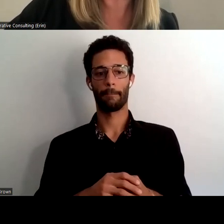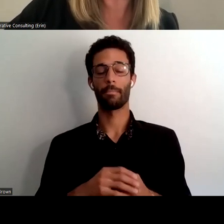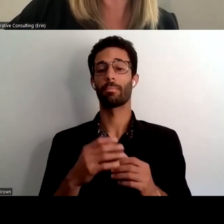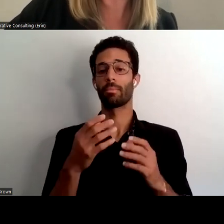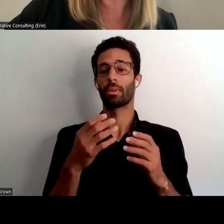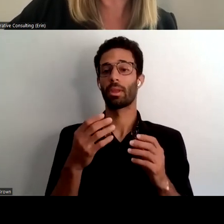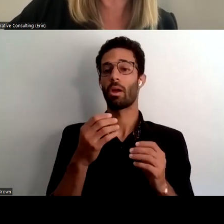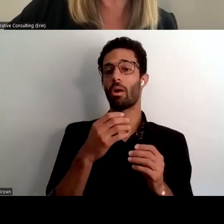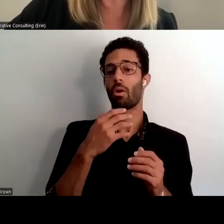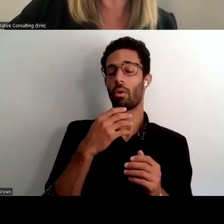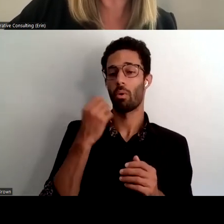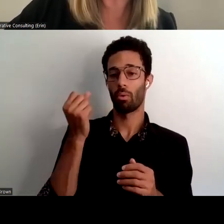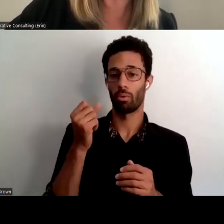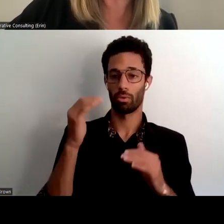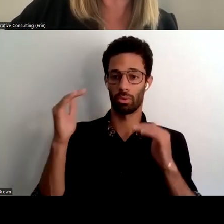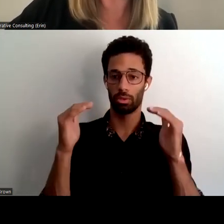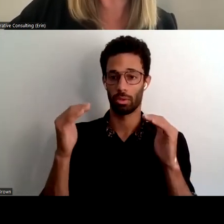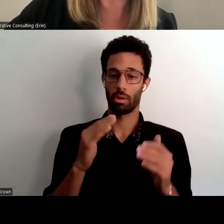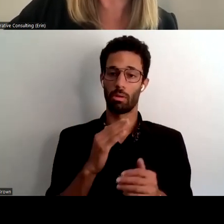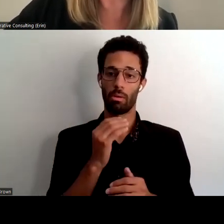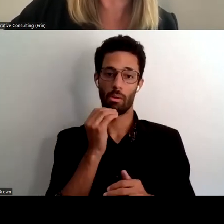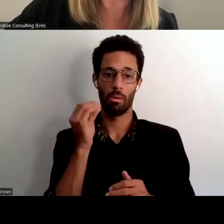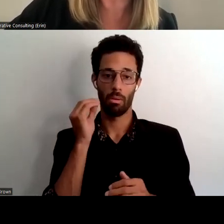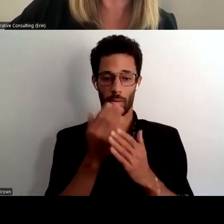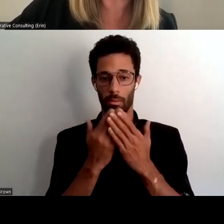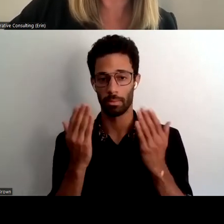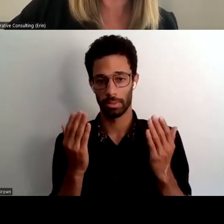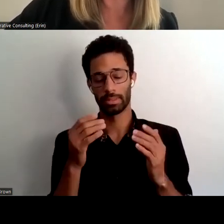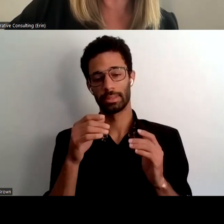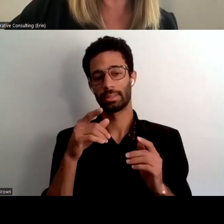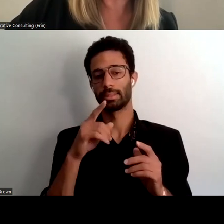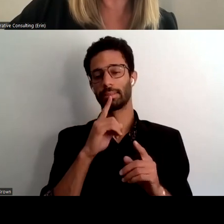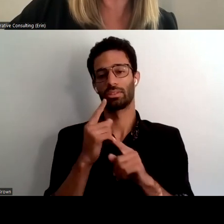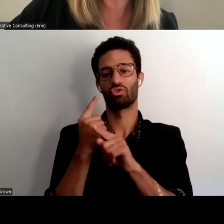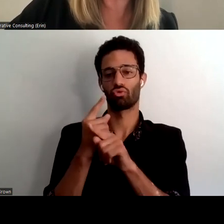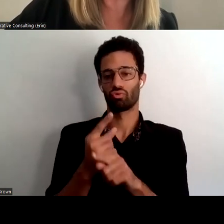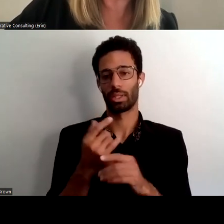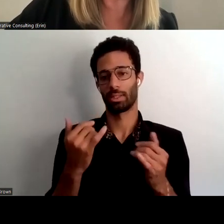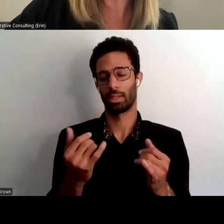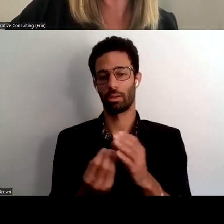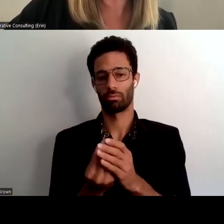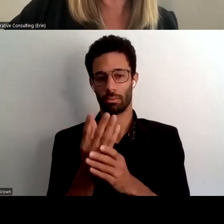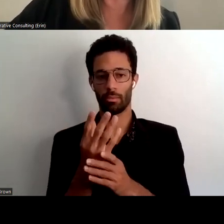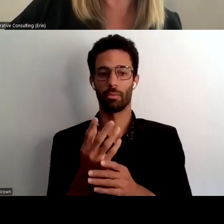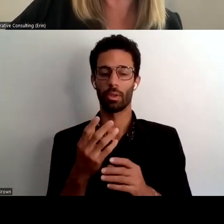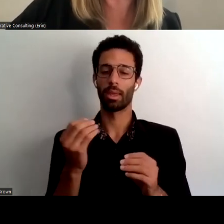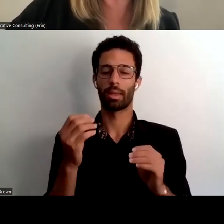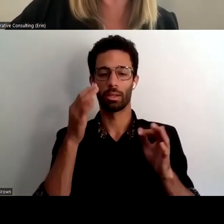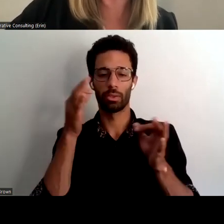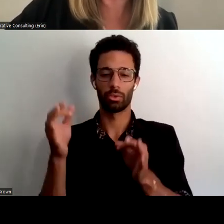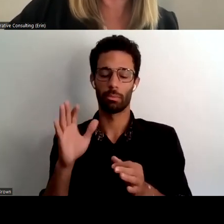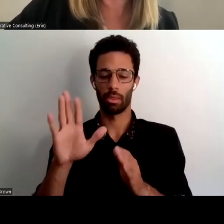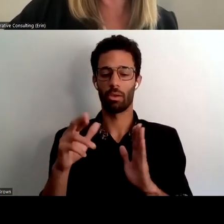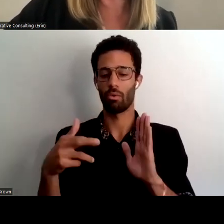adult homelessness uh which we heard as a trend that that certainly emerged um and determining their their role uh in